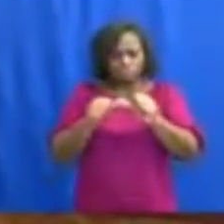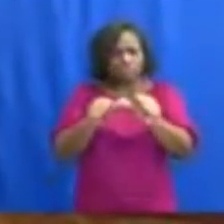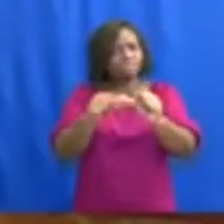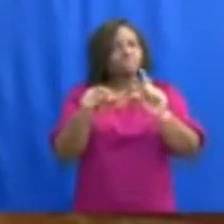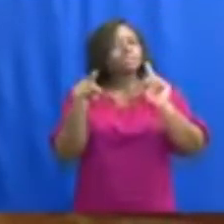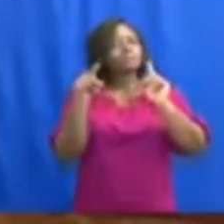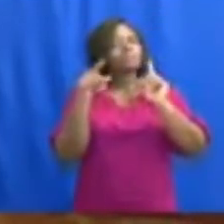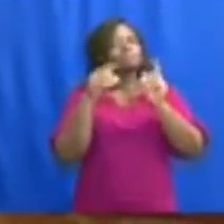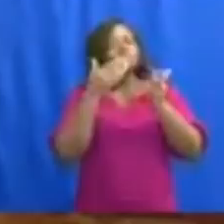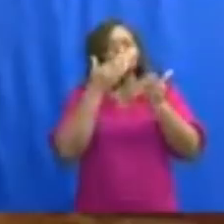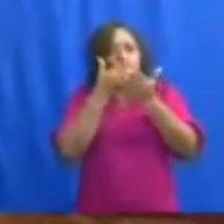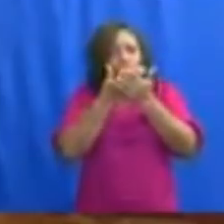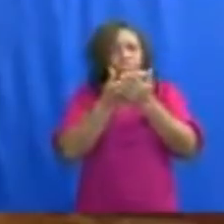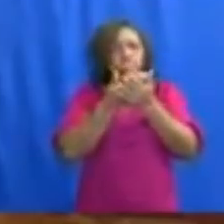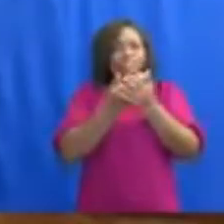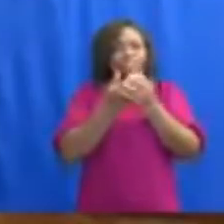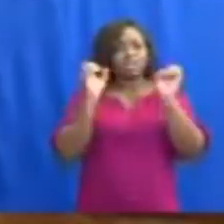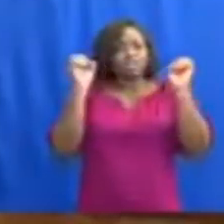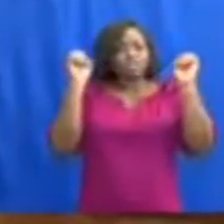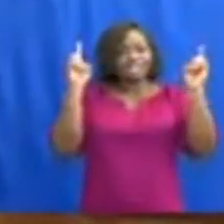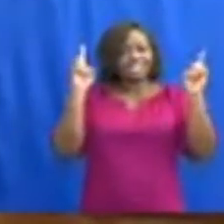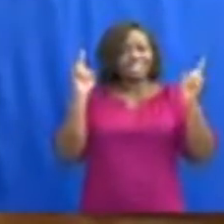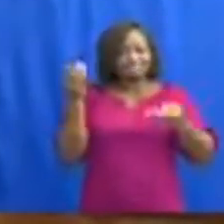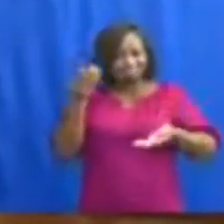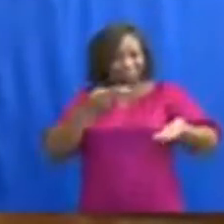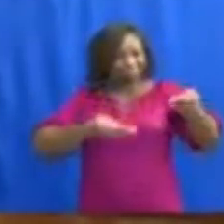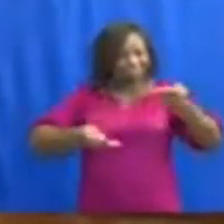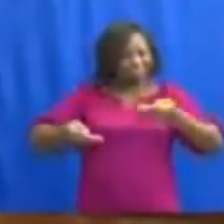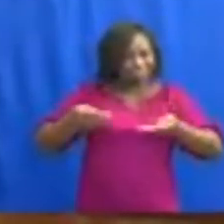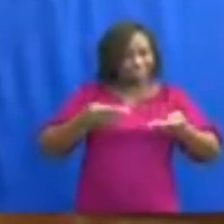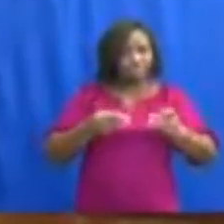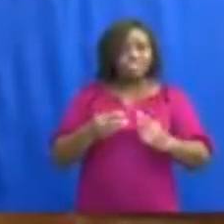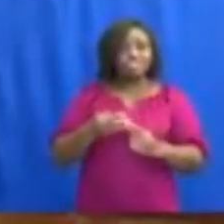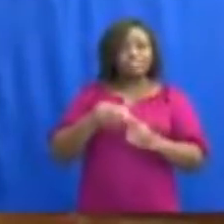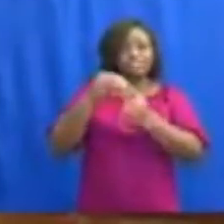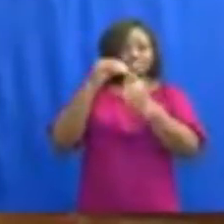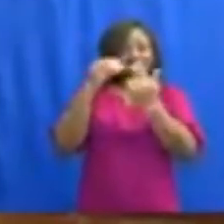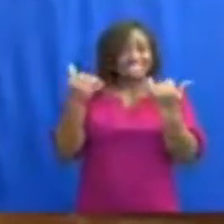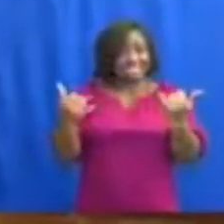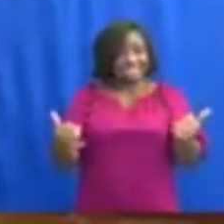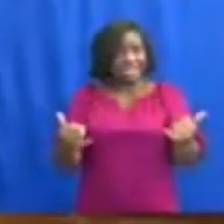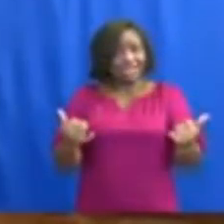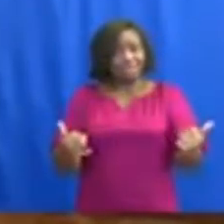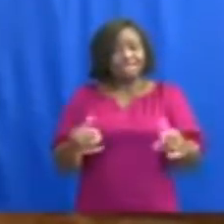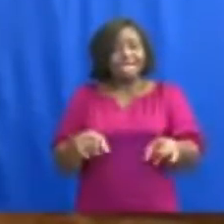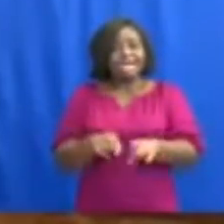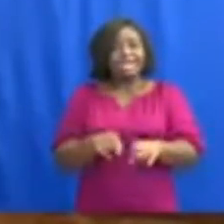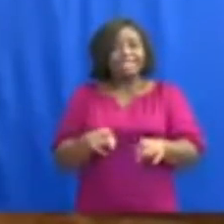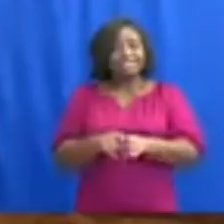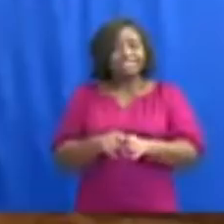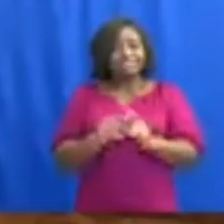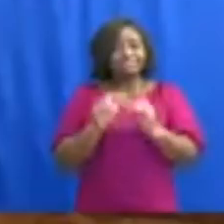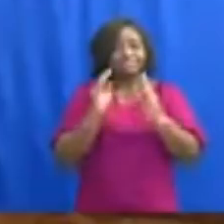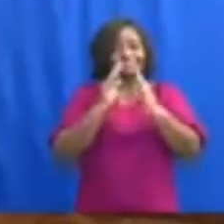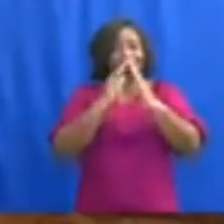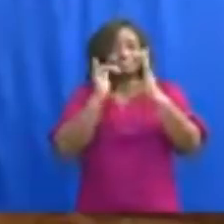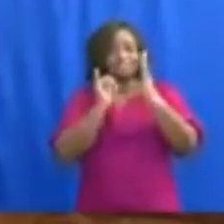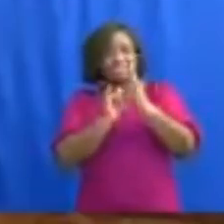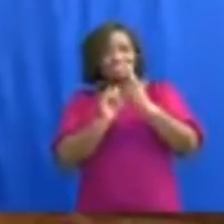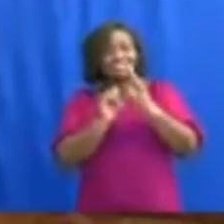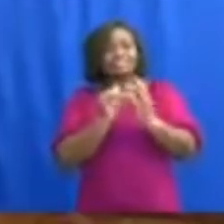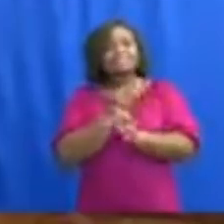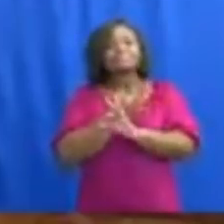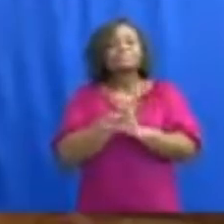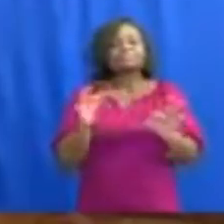of public education they have been engaged in, especially now, as restrictions are being systematically